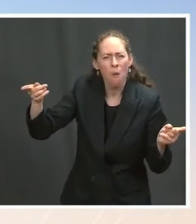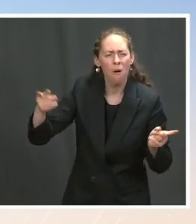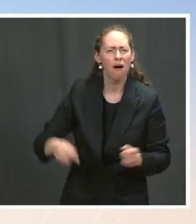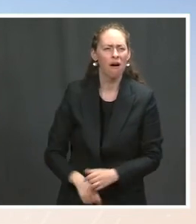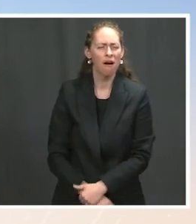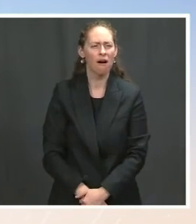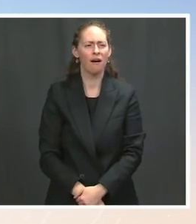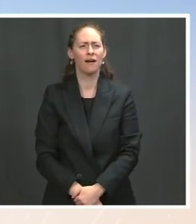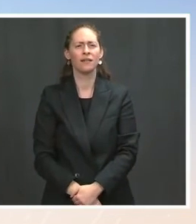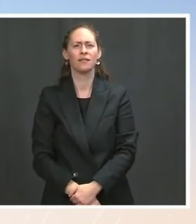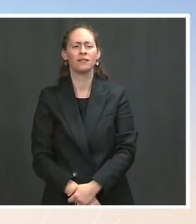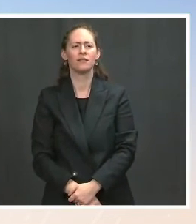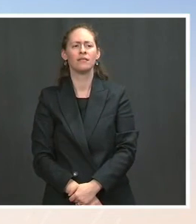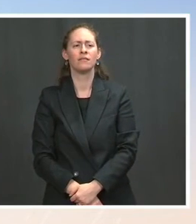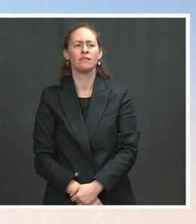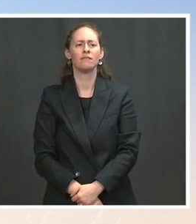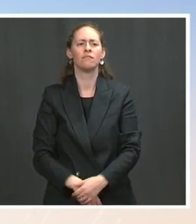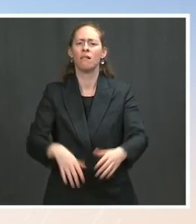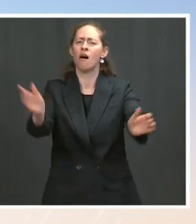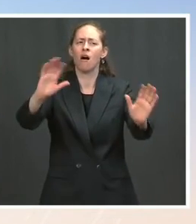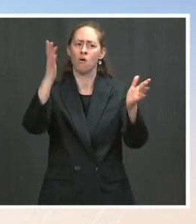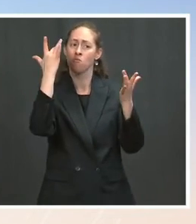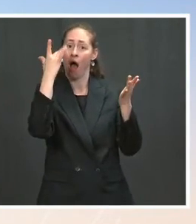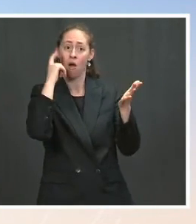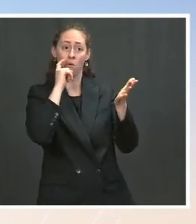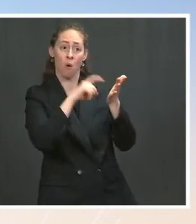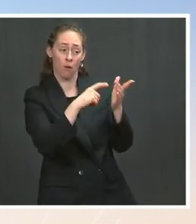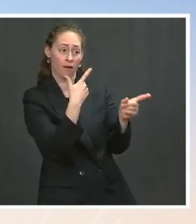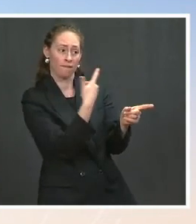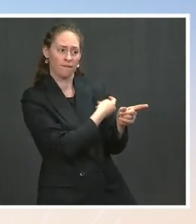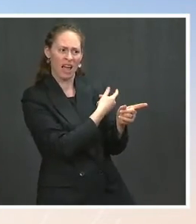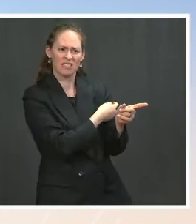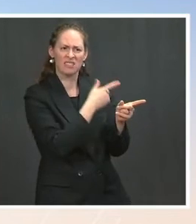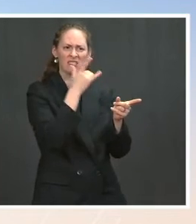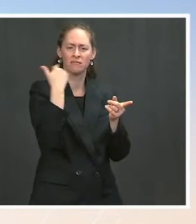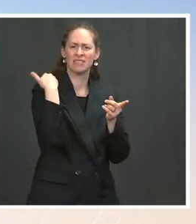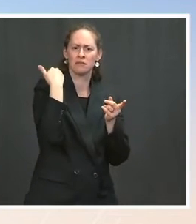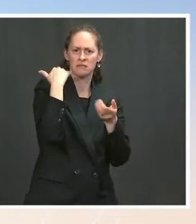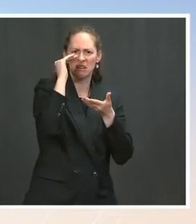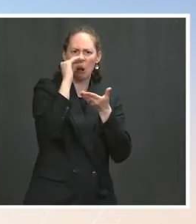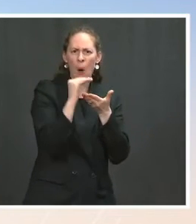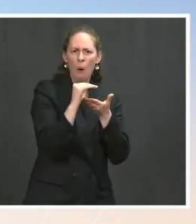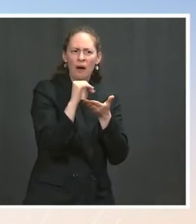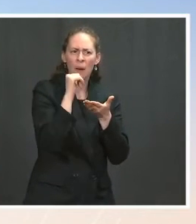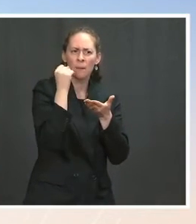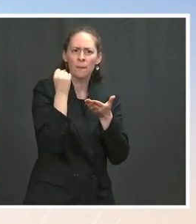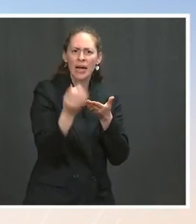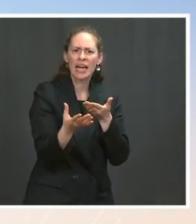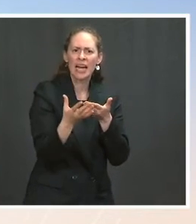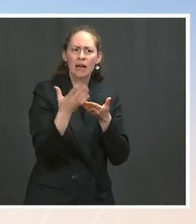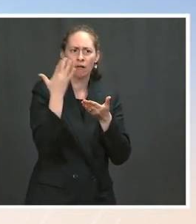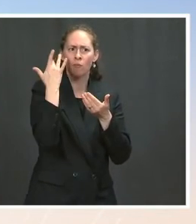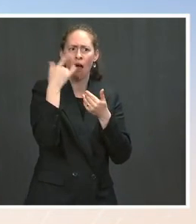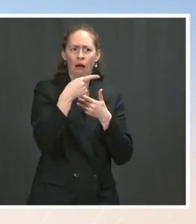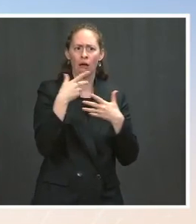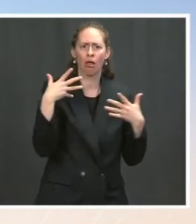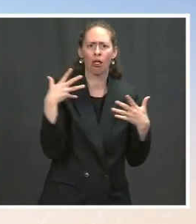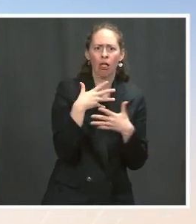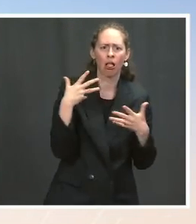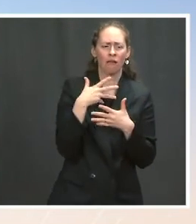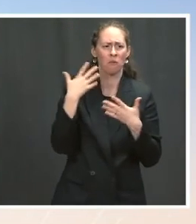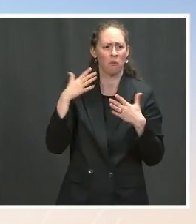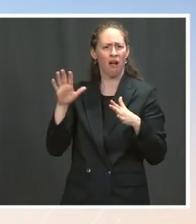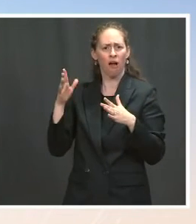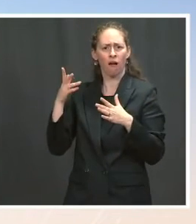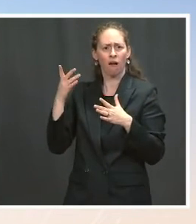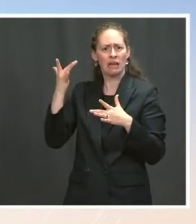lower vaccination rate just a month ago and that people are fearful about getting sick they are fearful about whether